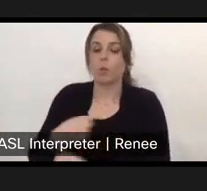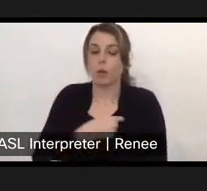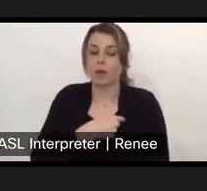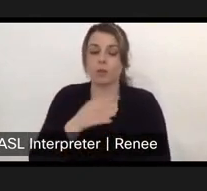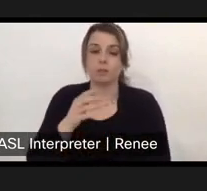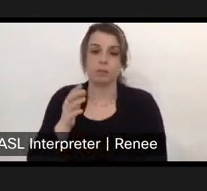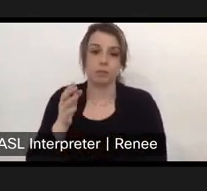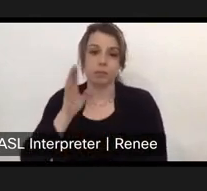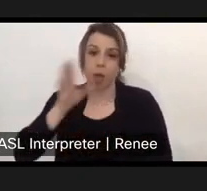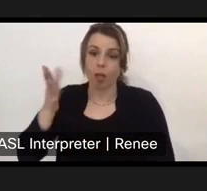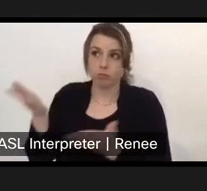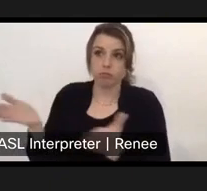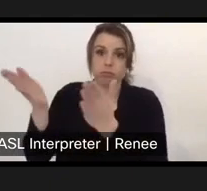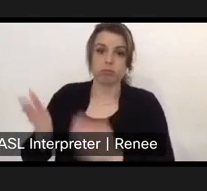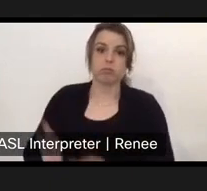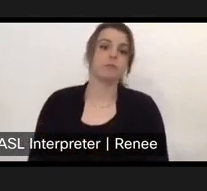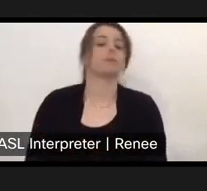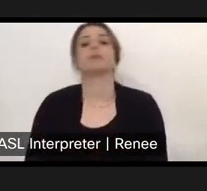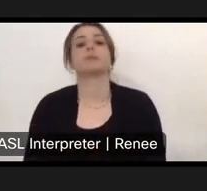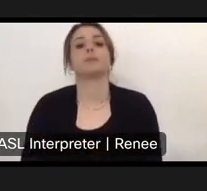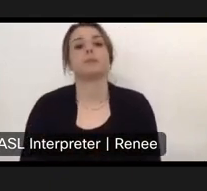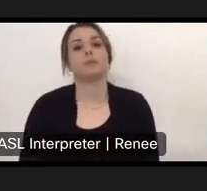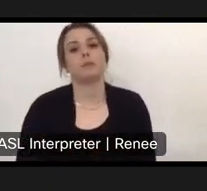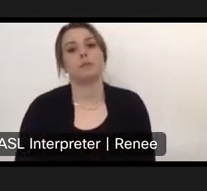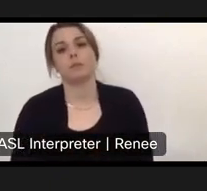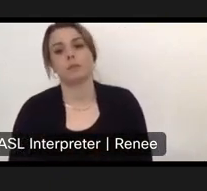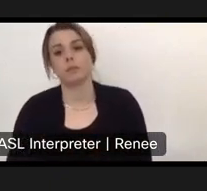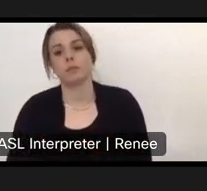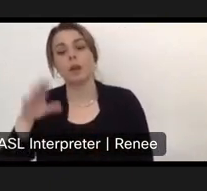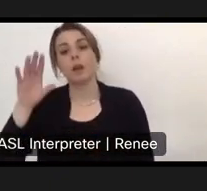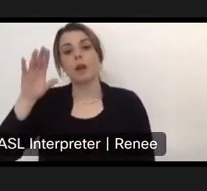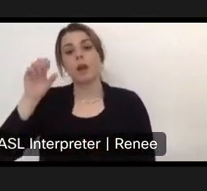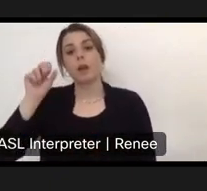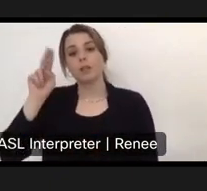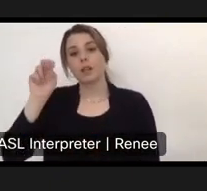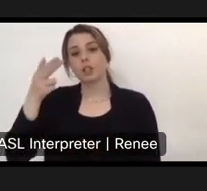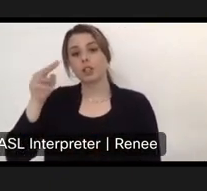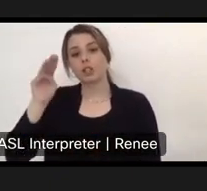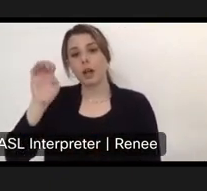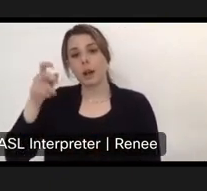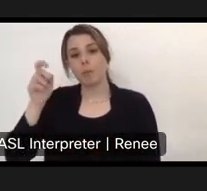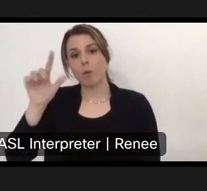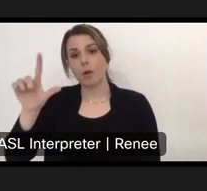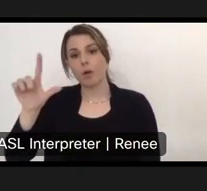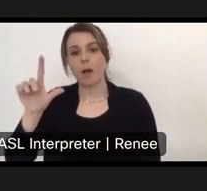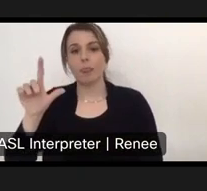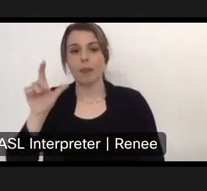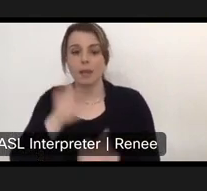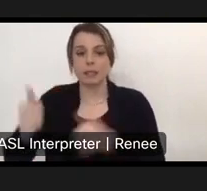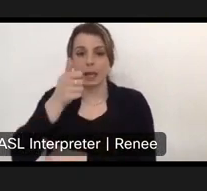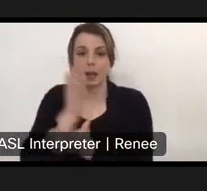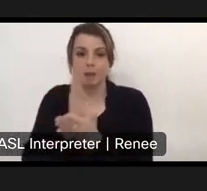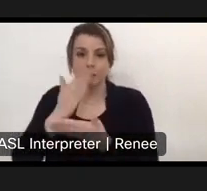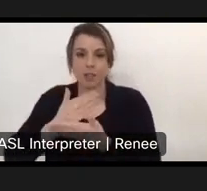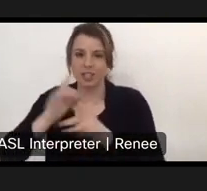Michael says between this presentation, the sunshine portal and the executive budget for 2024, all 3 have wildly different